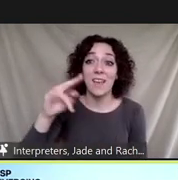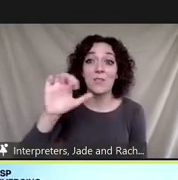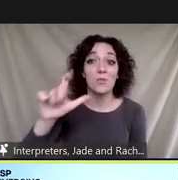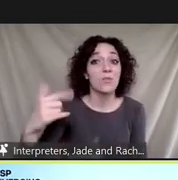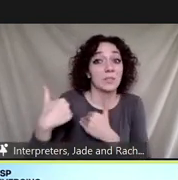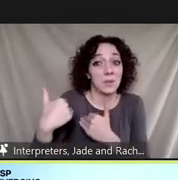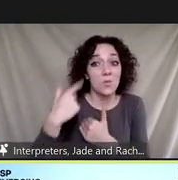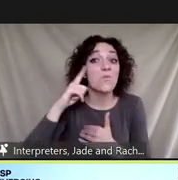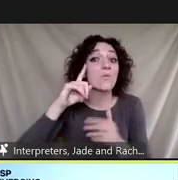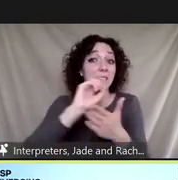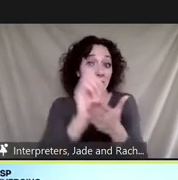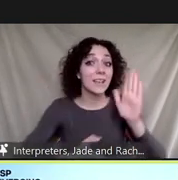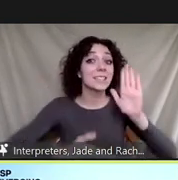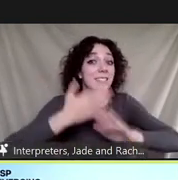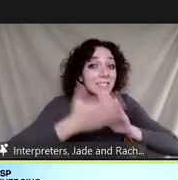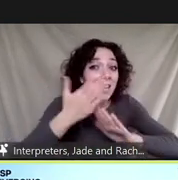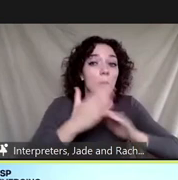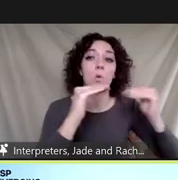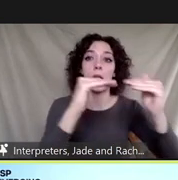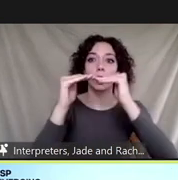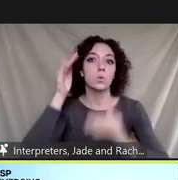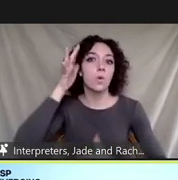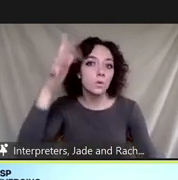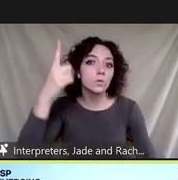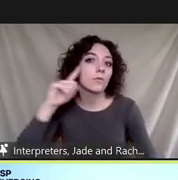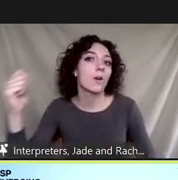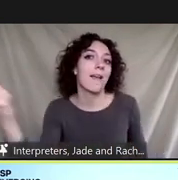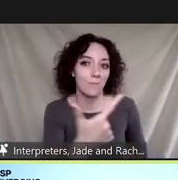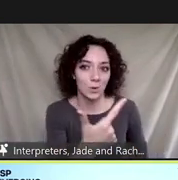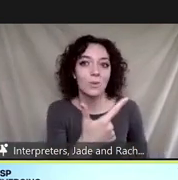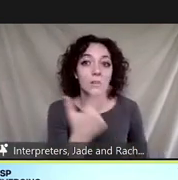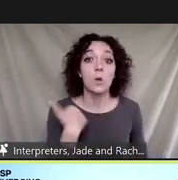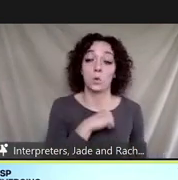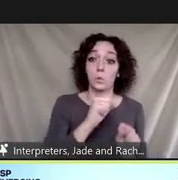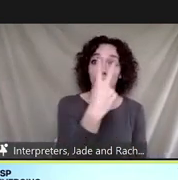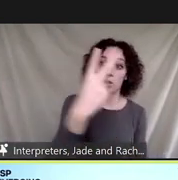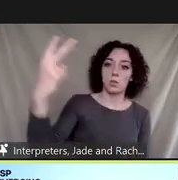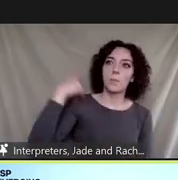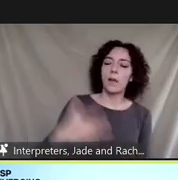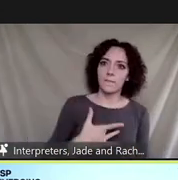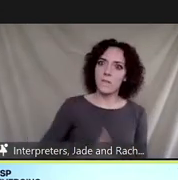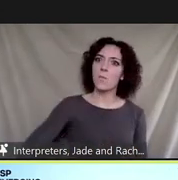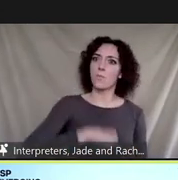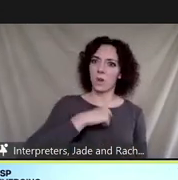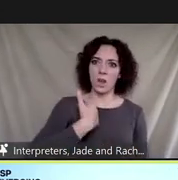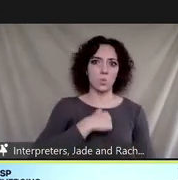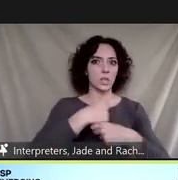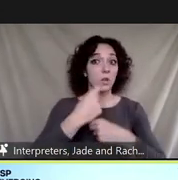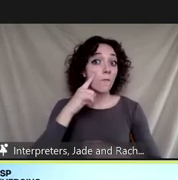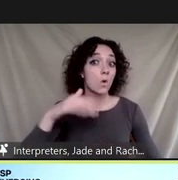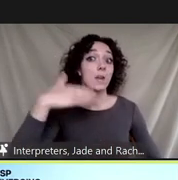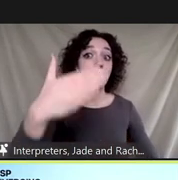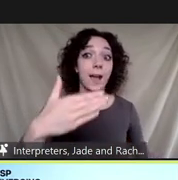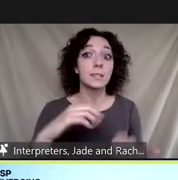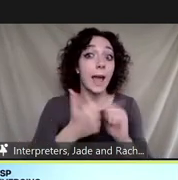sustainable and equitable future for everyone so that we can look back with pride on this next phase of the